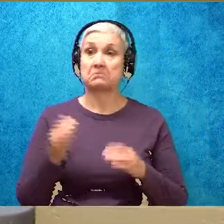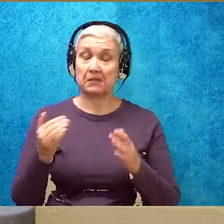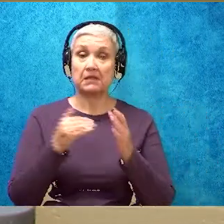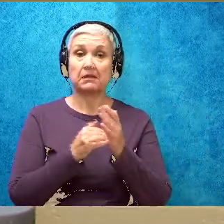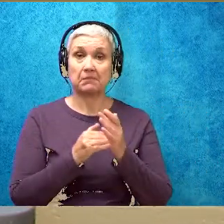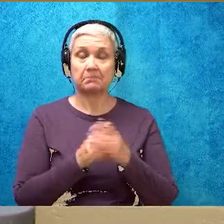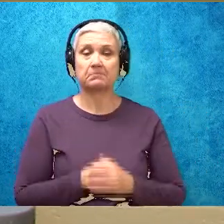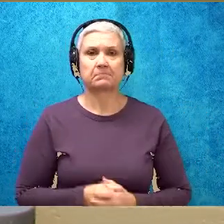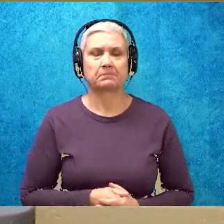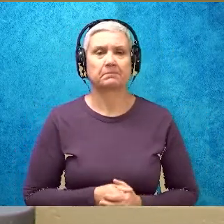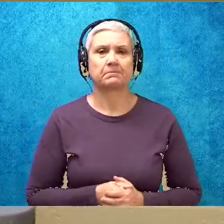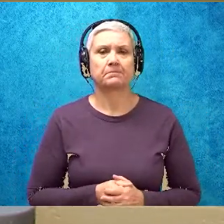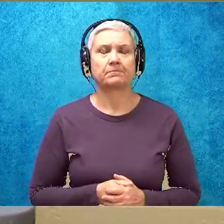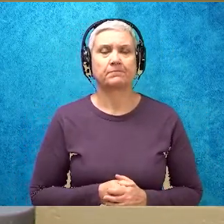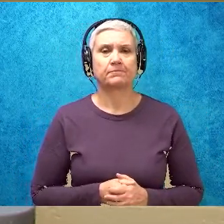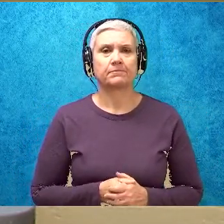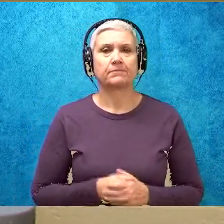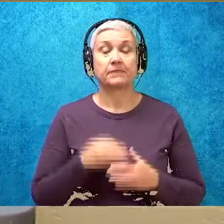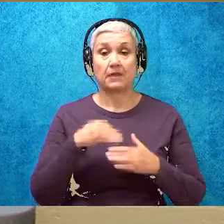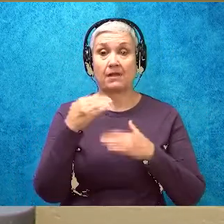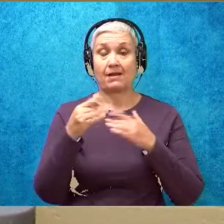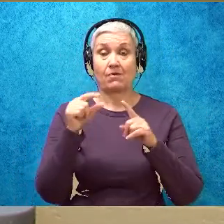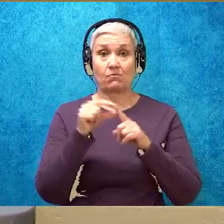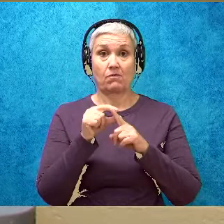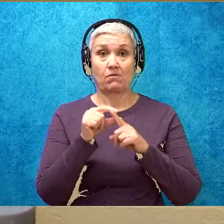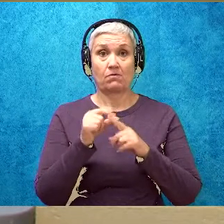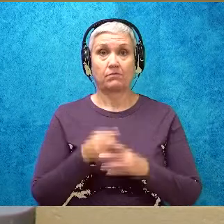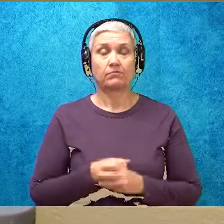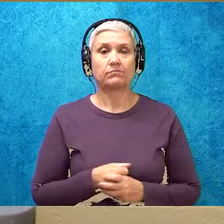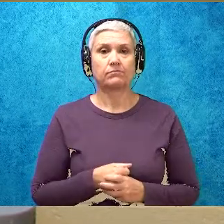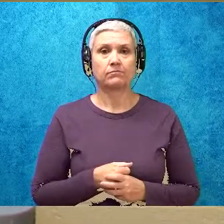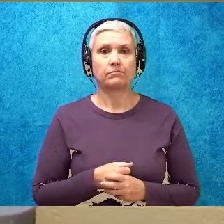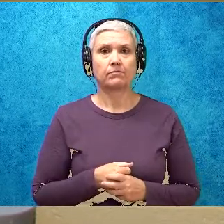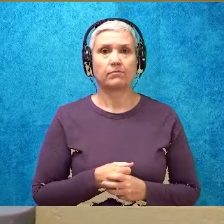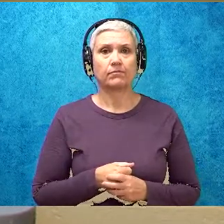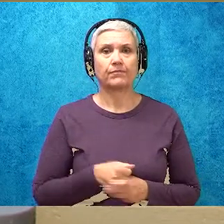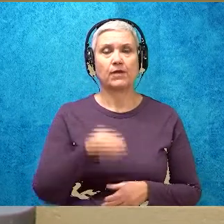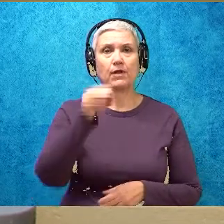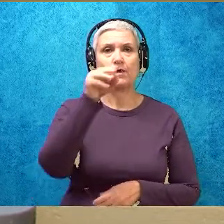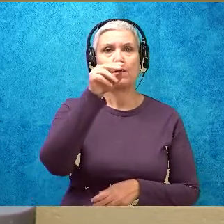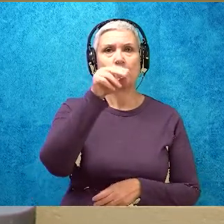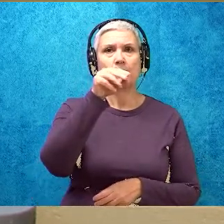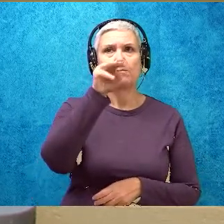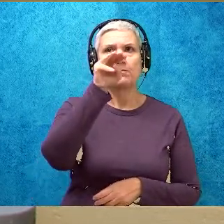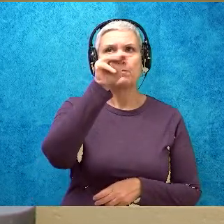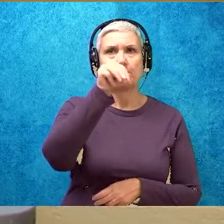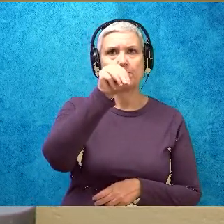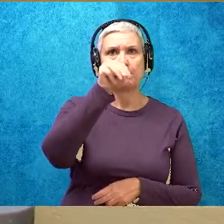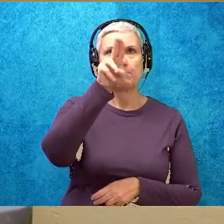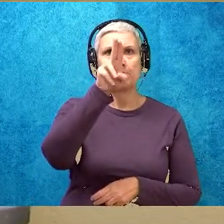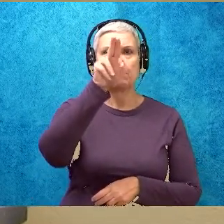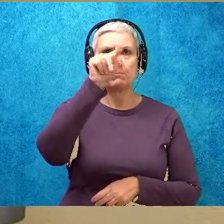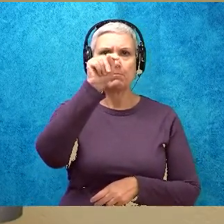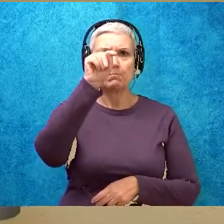one. The next word is mute. Mute.